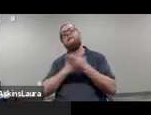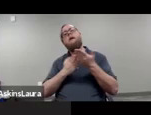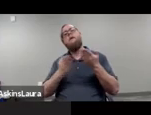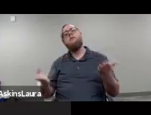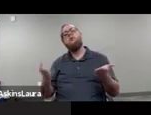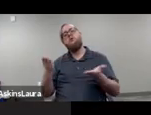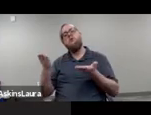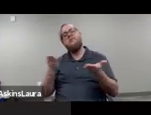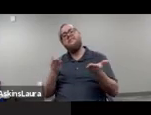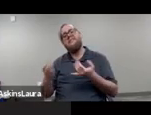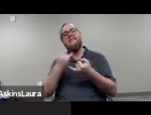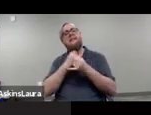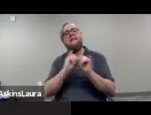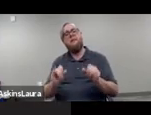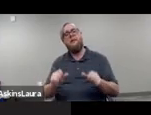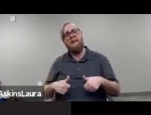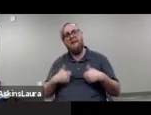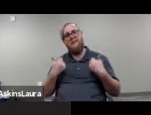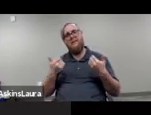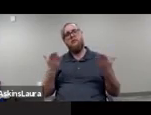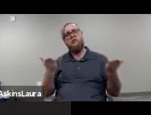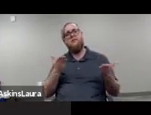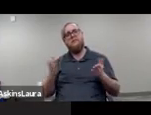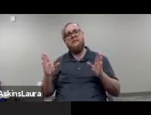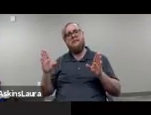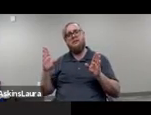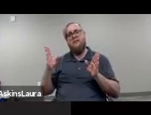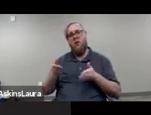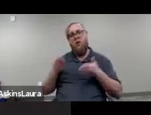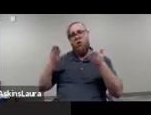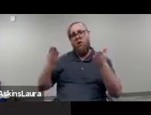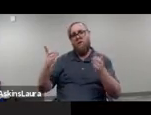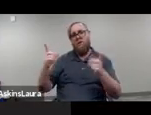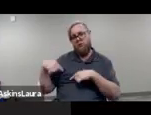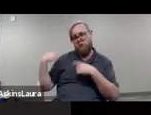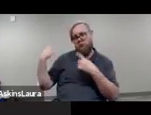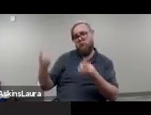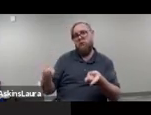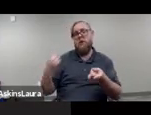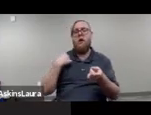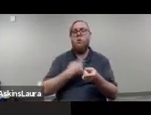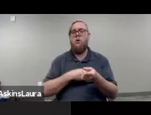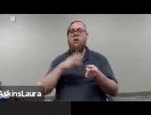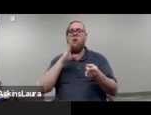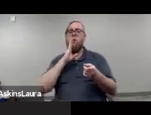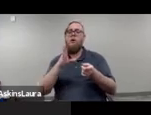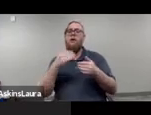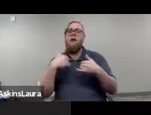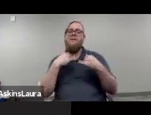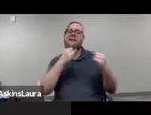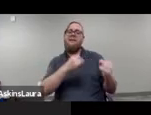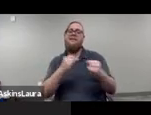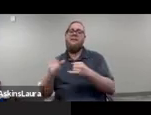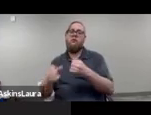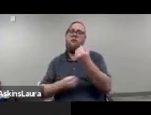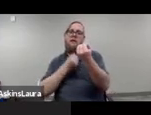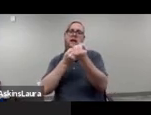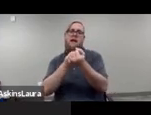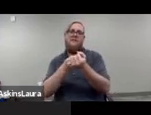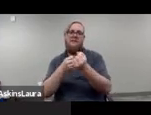that independent living centers have historically offered and that's part of what we would consider individual advocacy support.